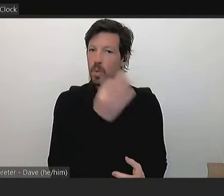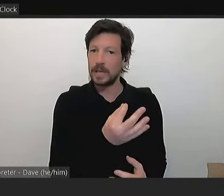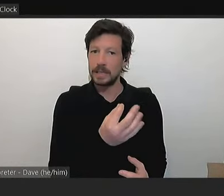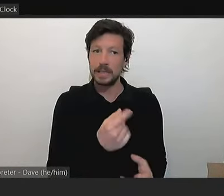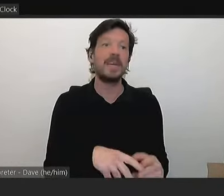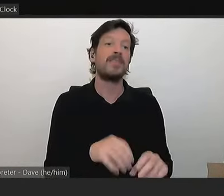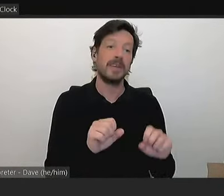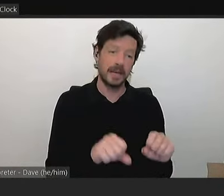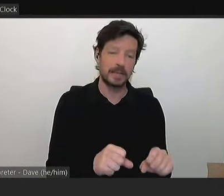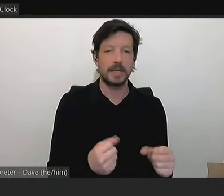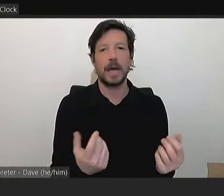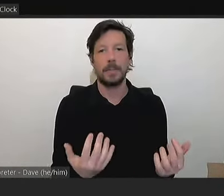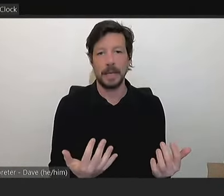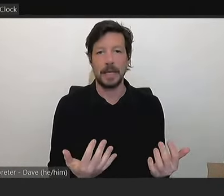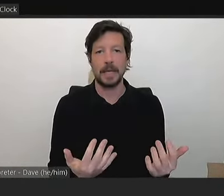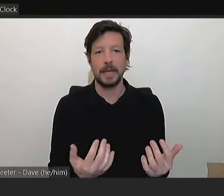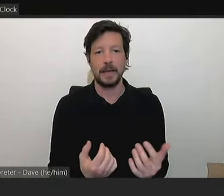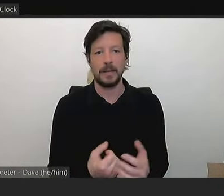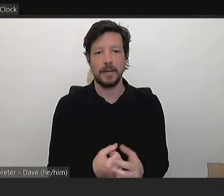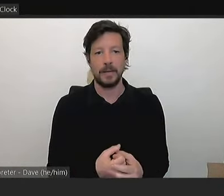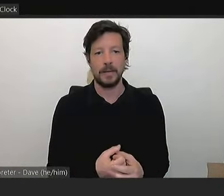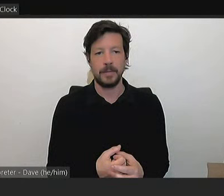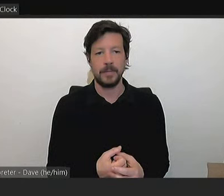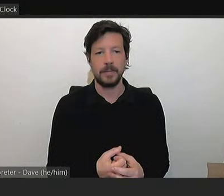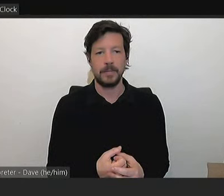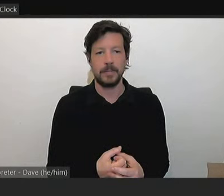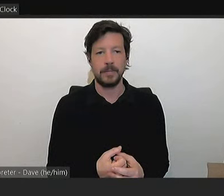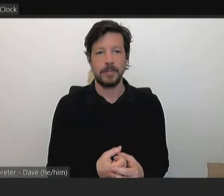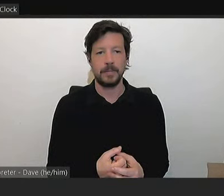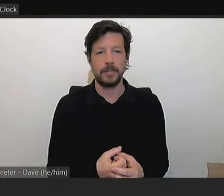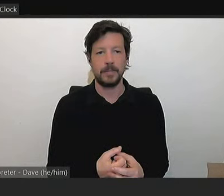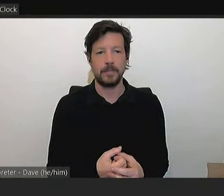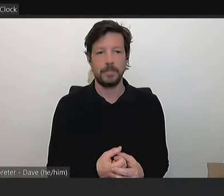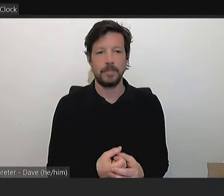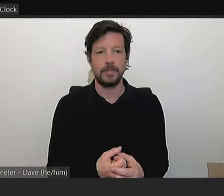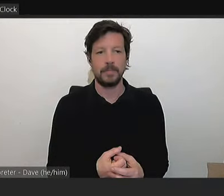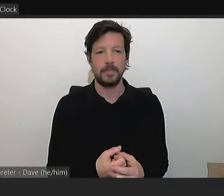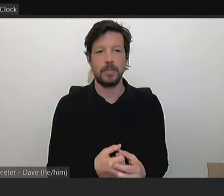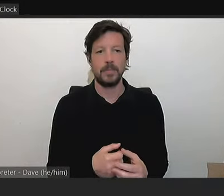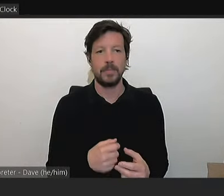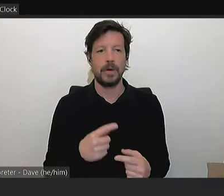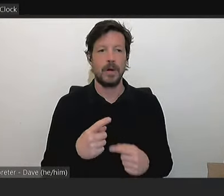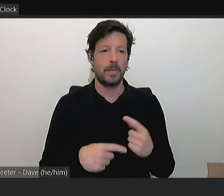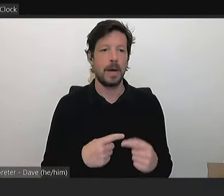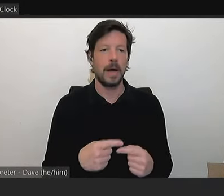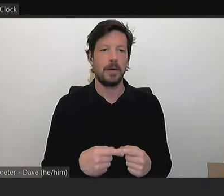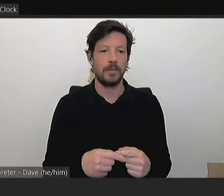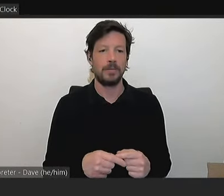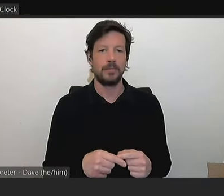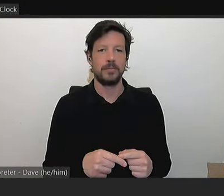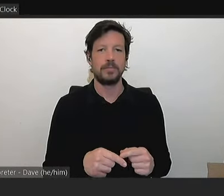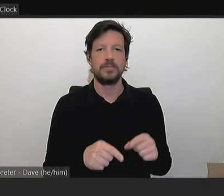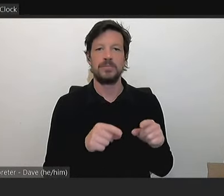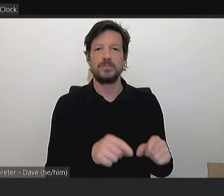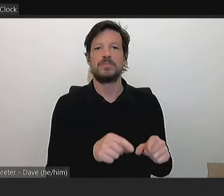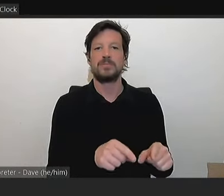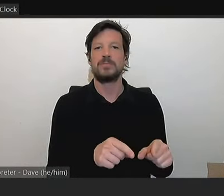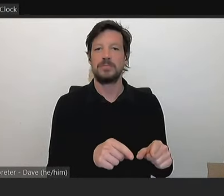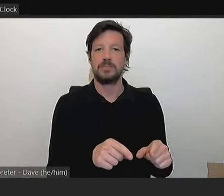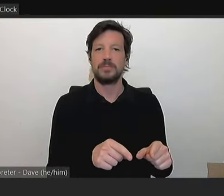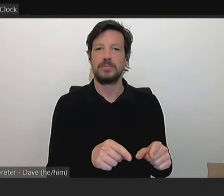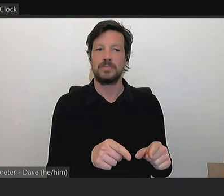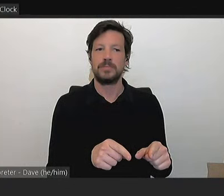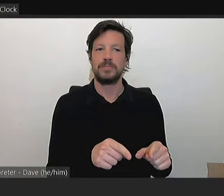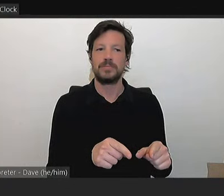been made, um, in, to the Council in relation to the, um, unsuitability of